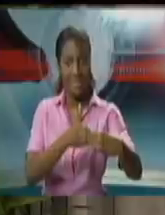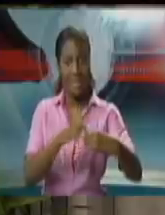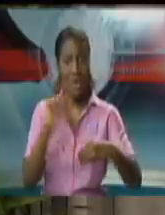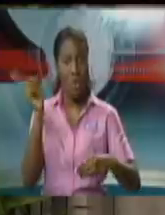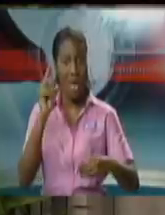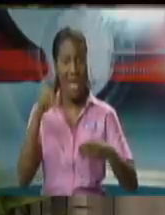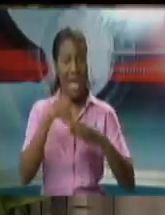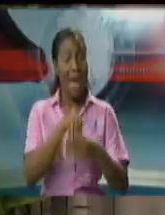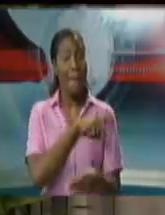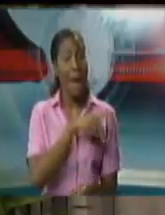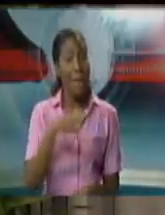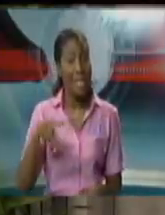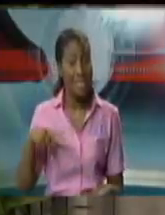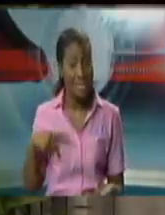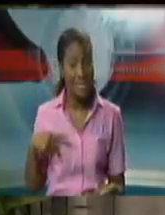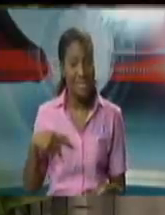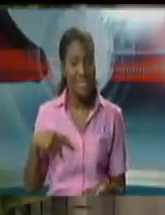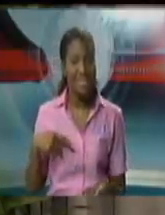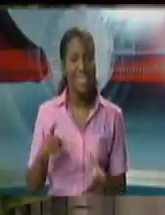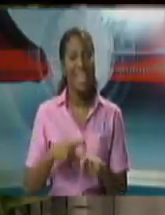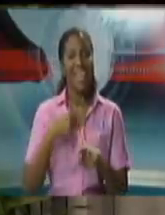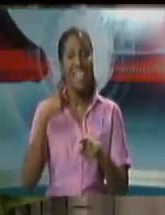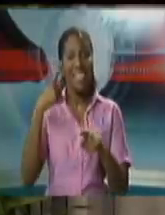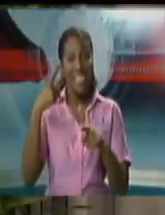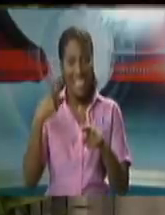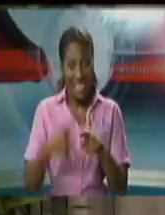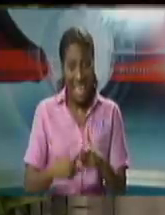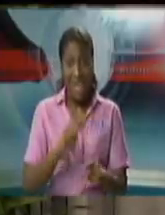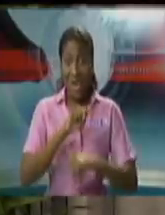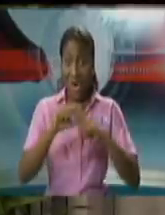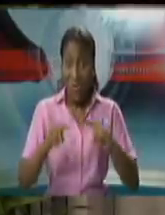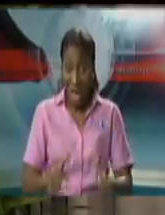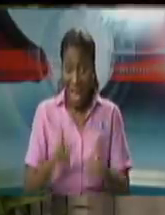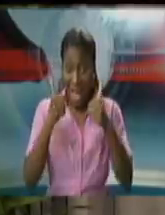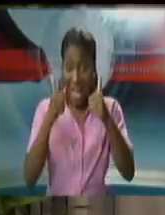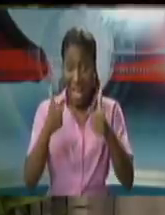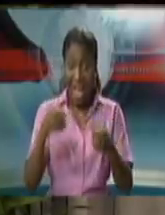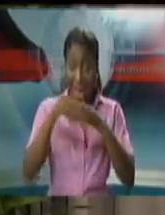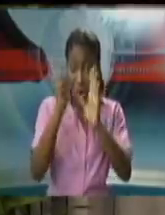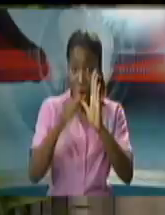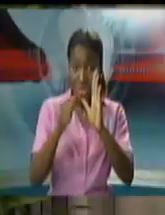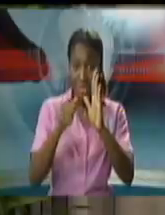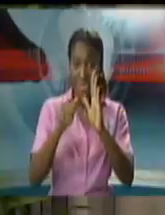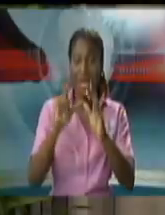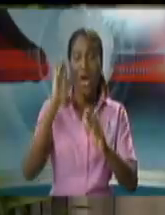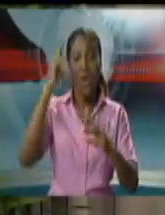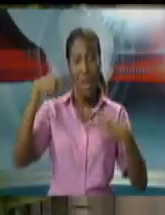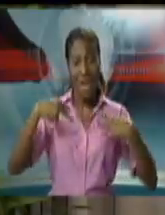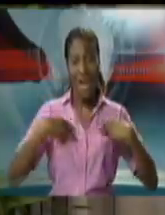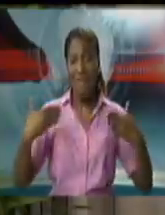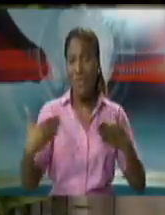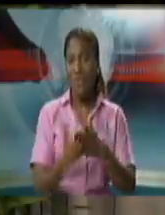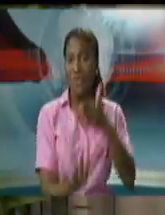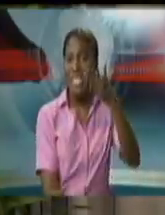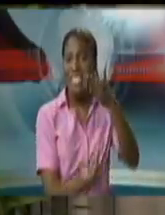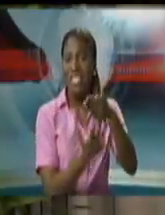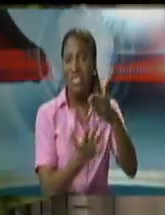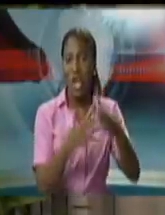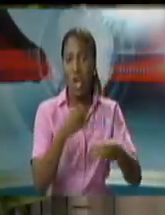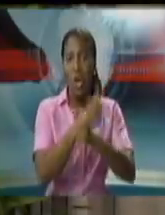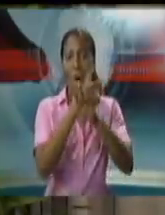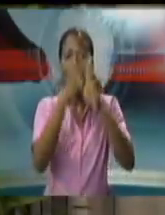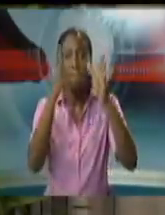and that will allow us to bring to life the electronic monitoring that is materially